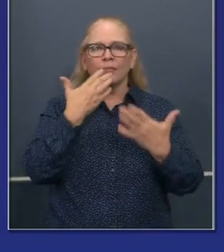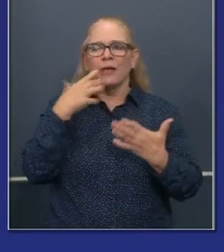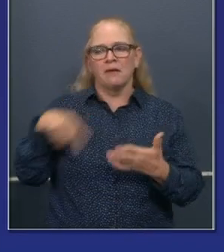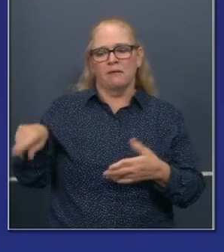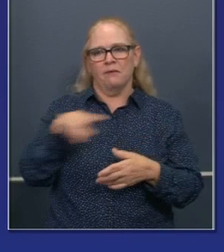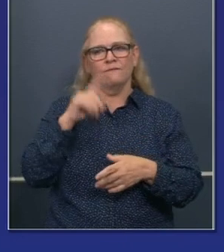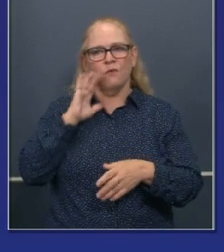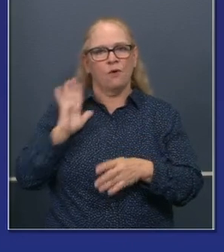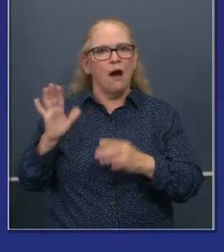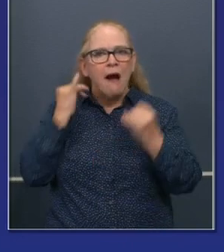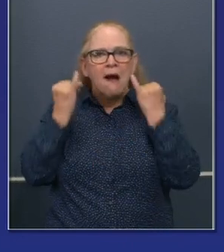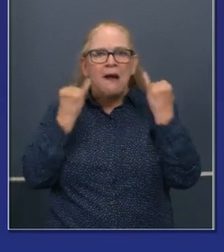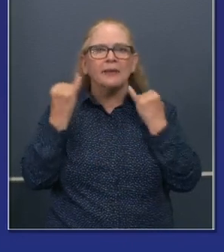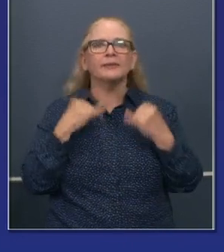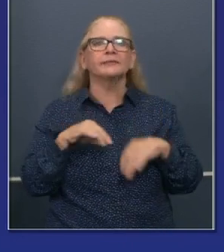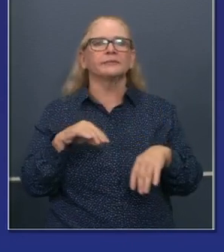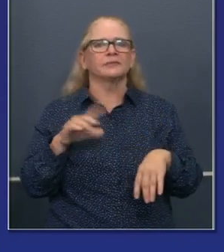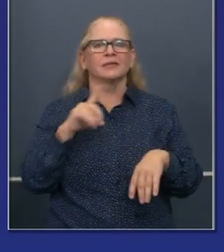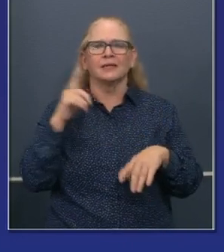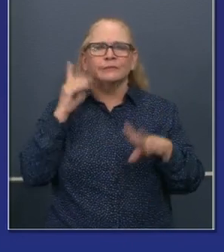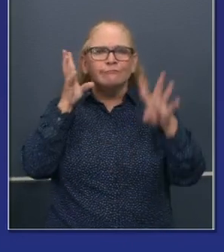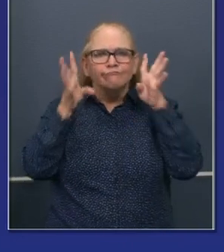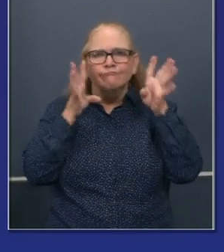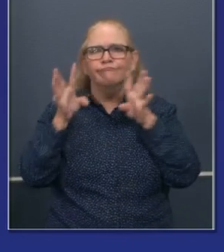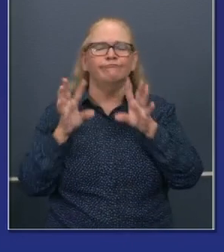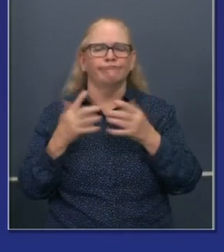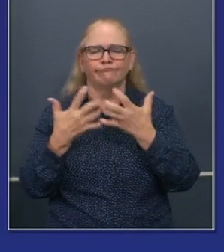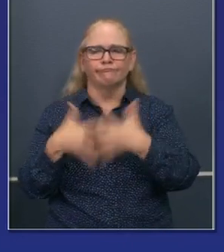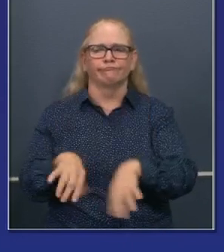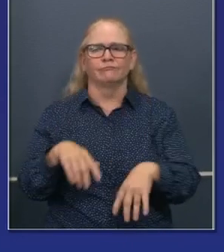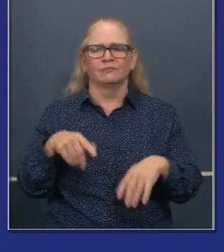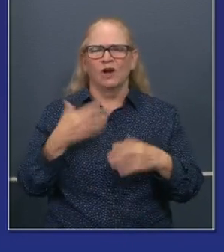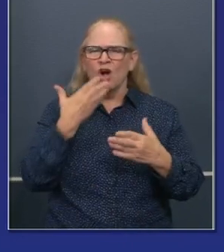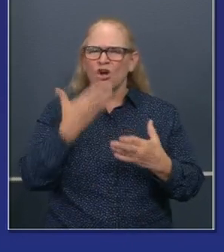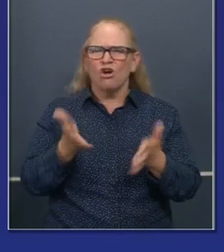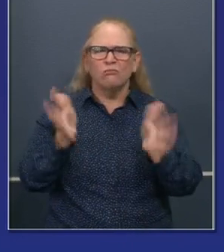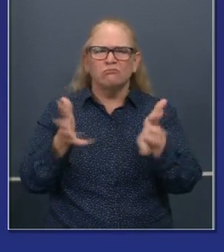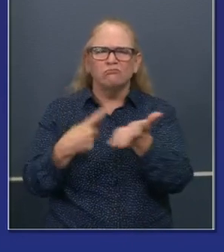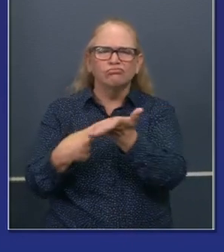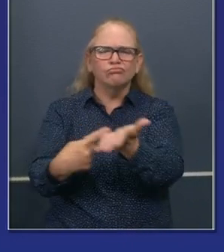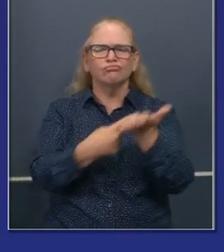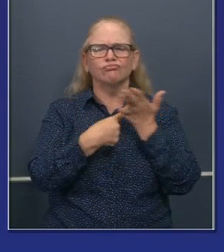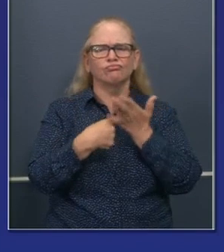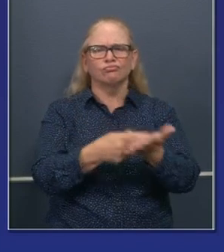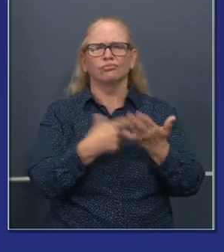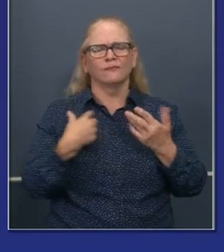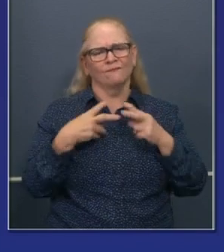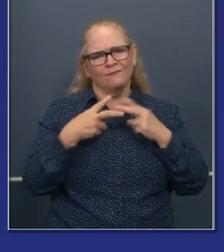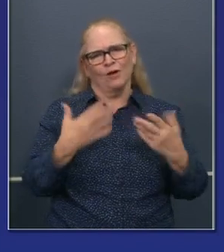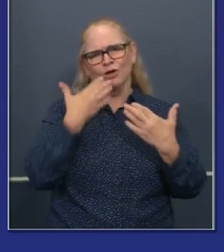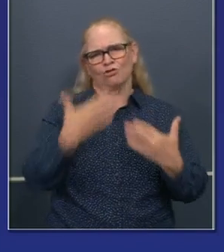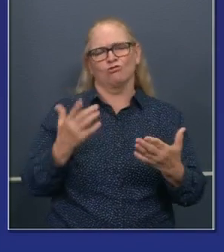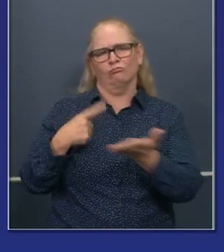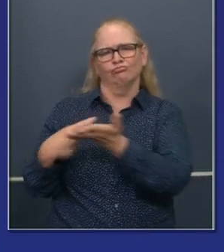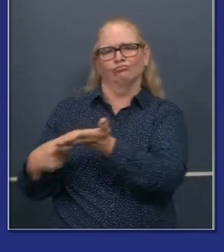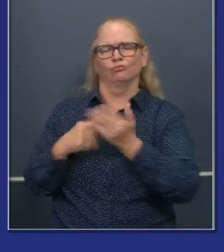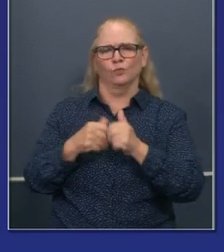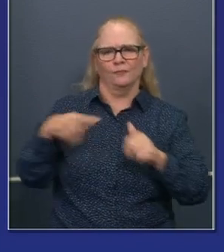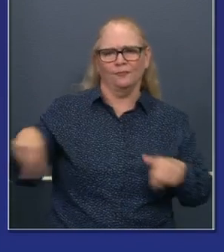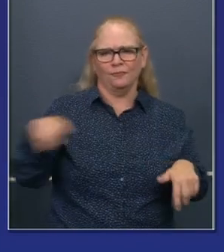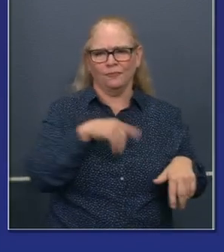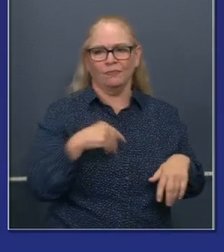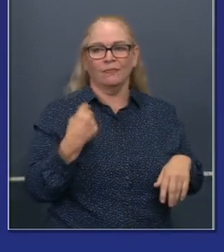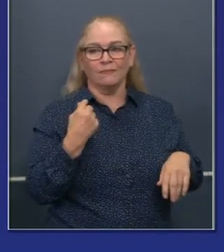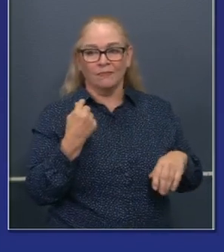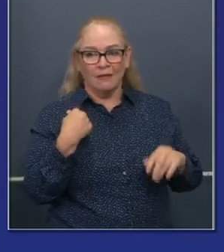have very constructive, including yesterday, constructive conversations in this space. Uh, and we will update you, uh, as,